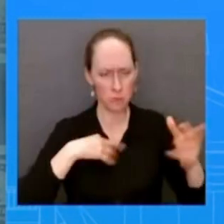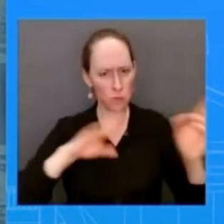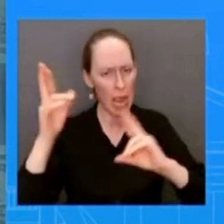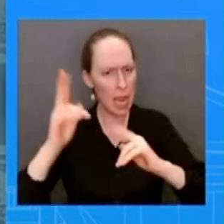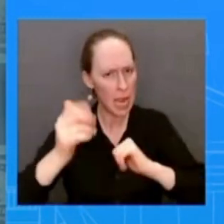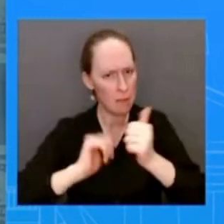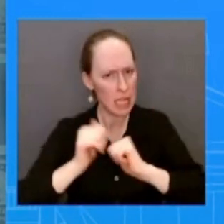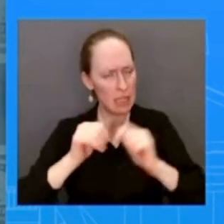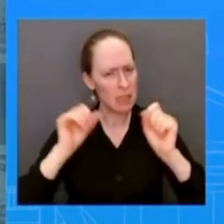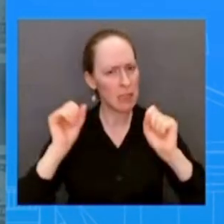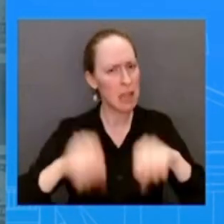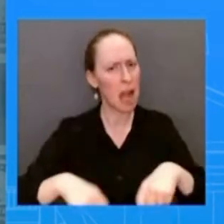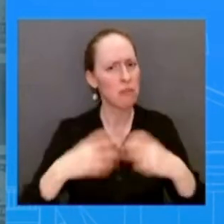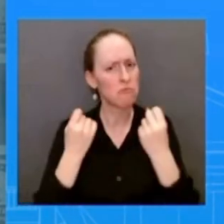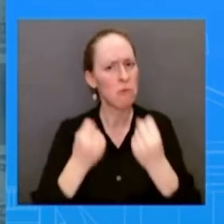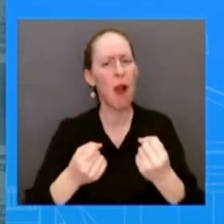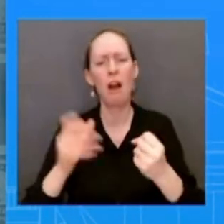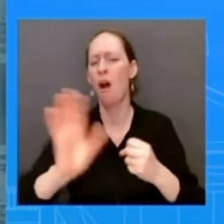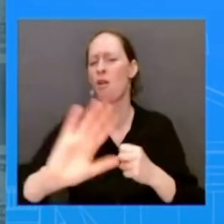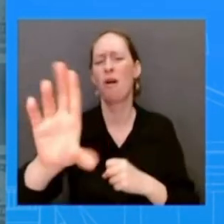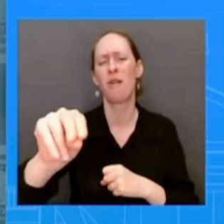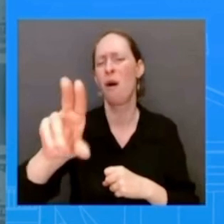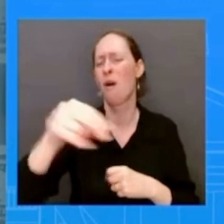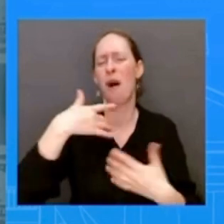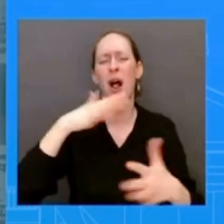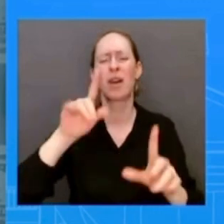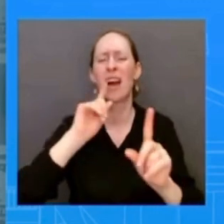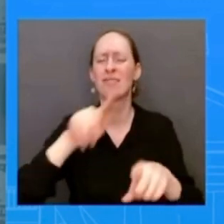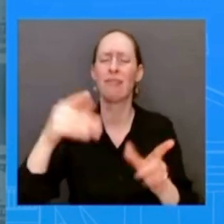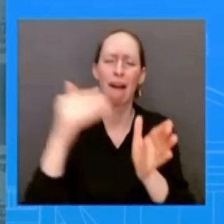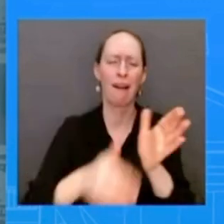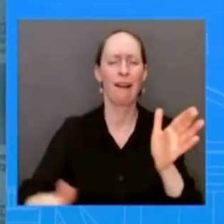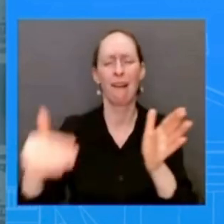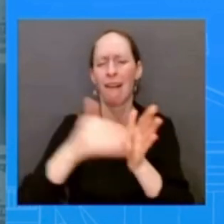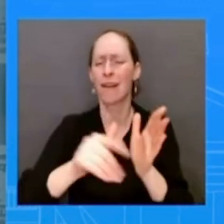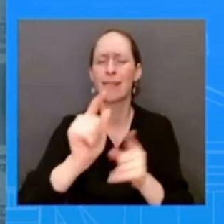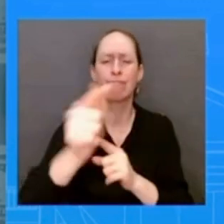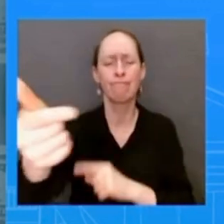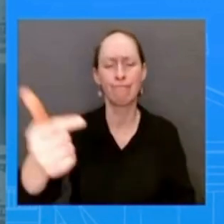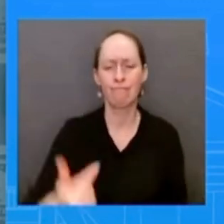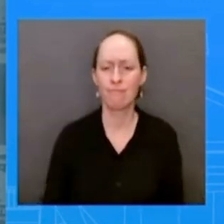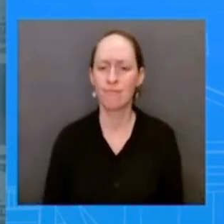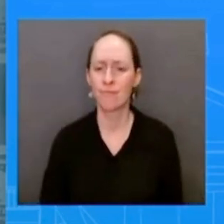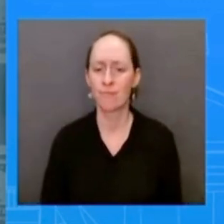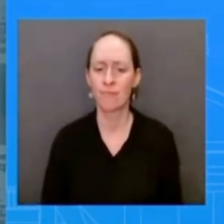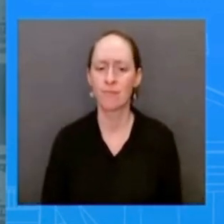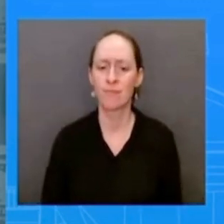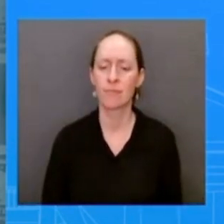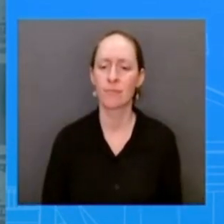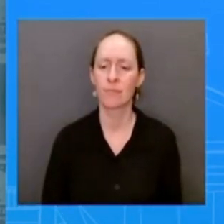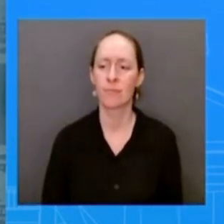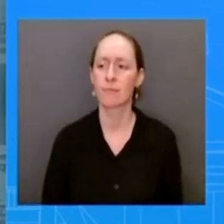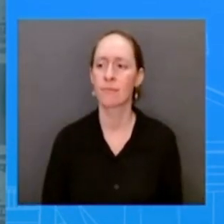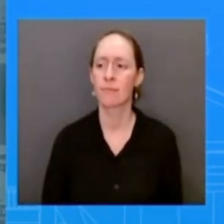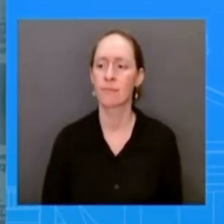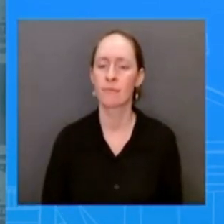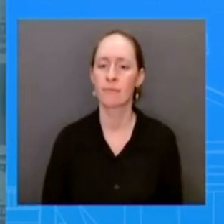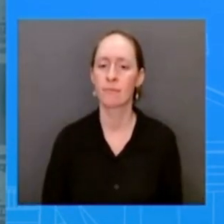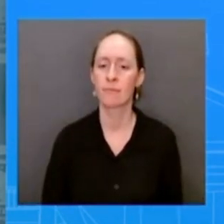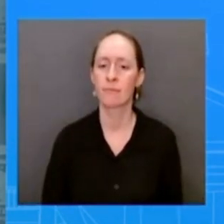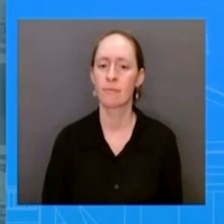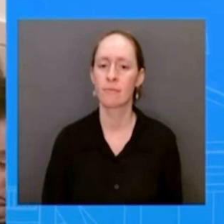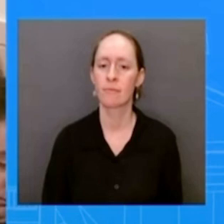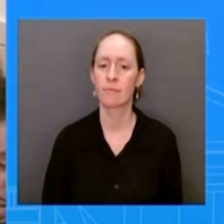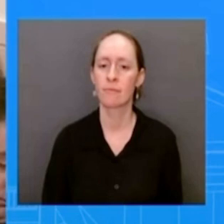keep going i'm going i've answered this question multiple times go ahead okay thanks kareem on on the white house considering reinstating